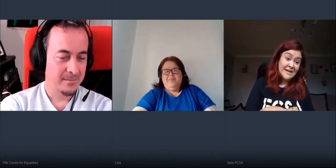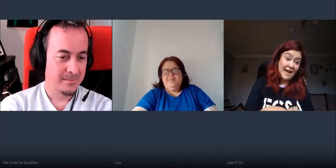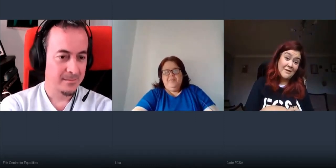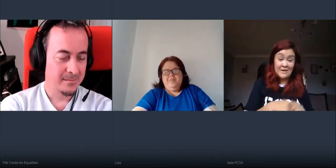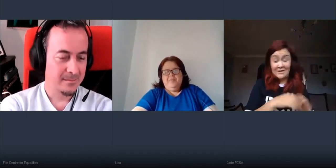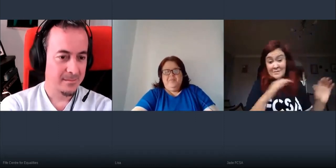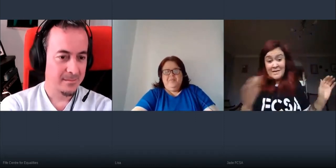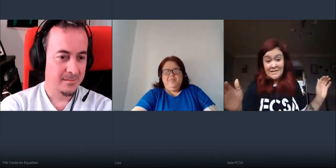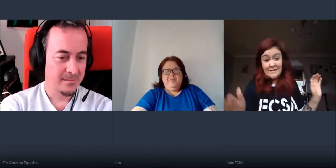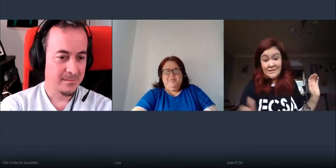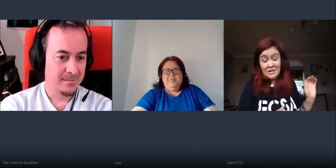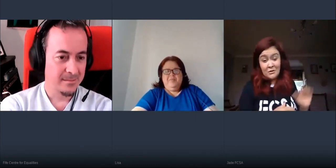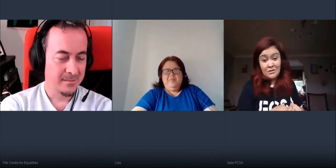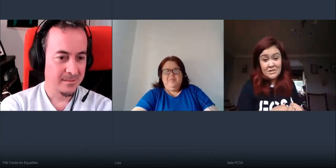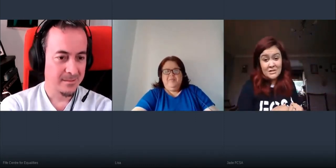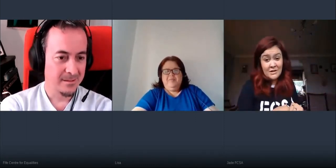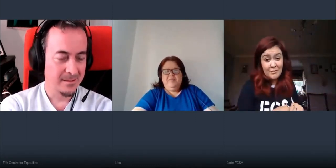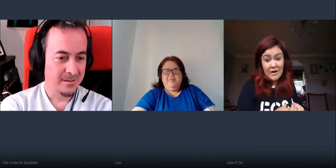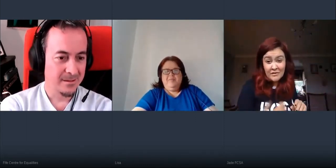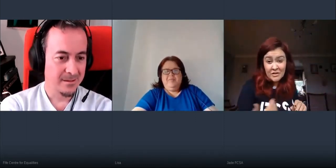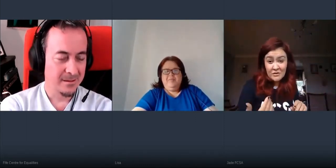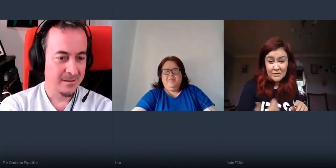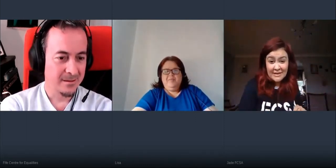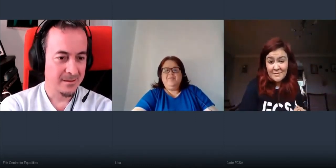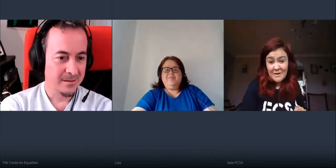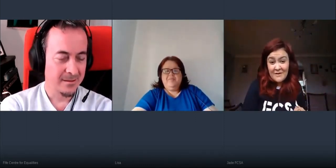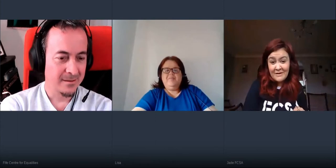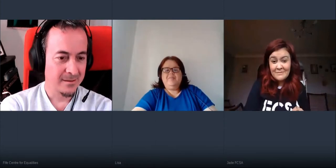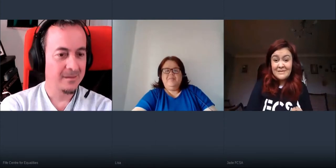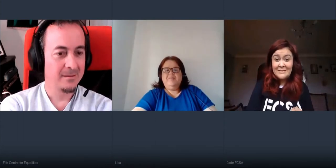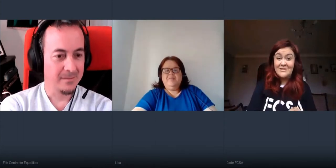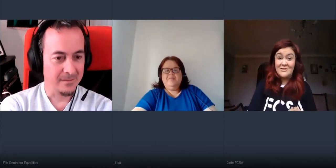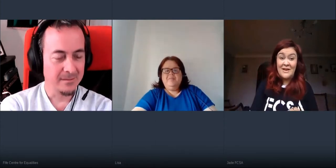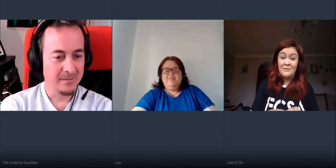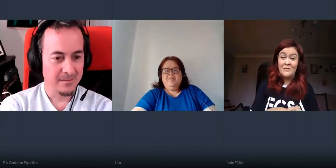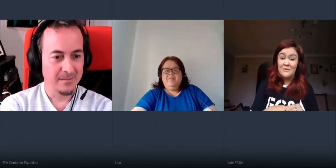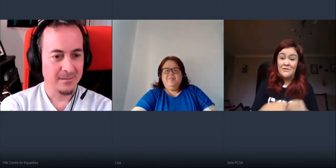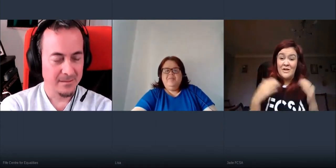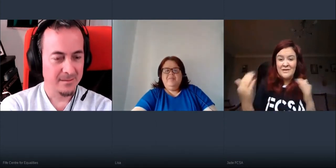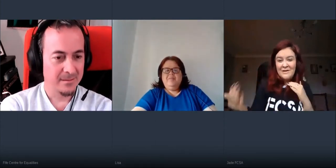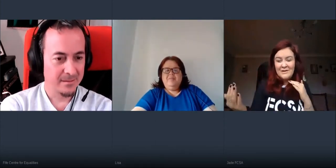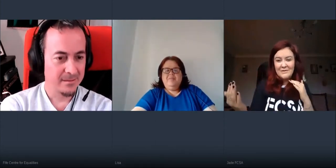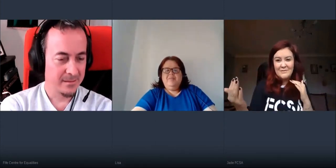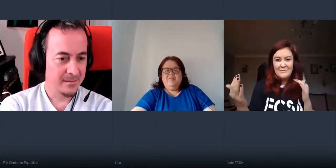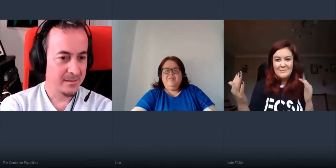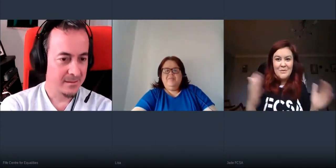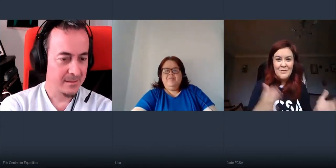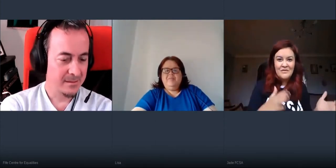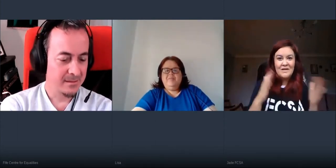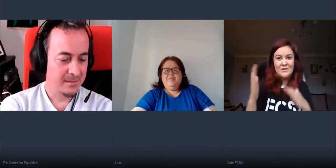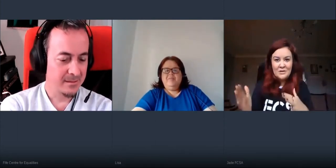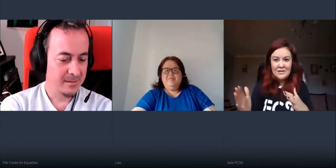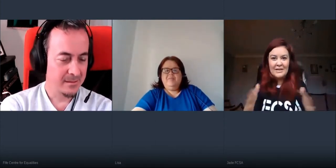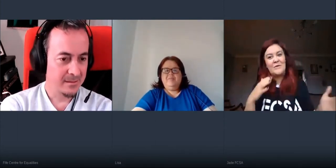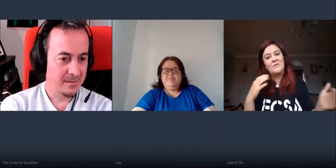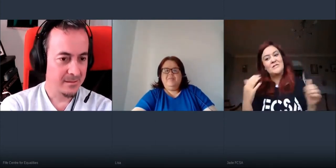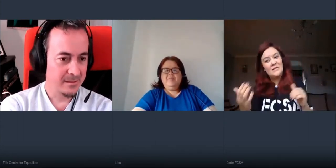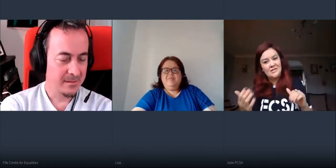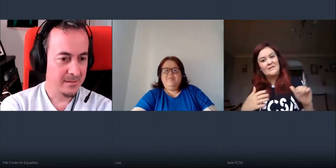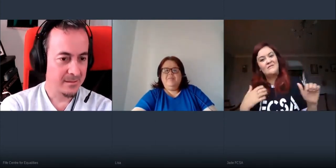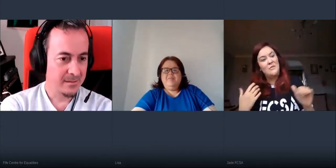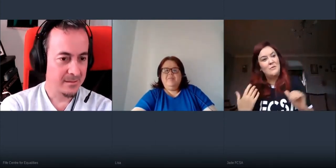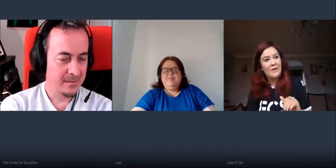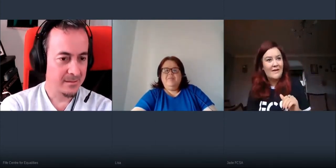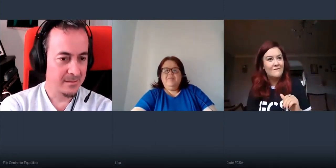and it's amazing and she hosts the breakfast show on kingdom fm we tried to move things online but they were still